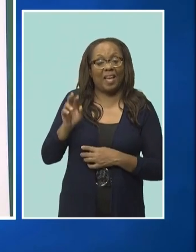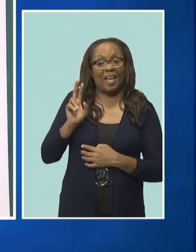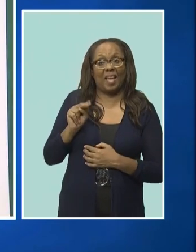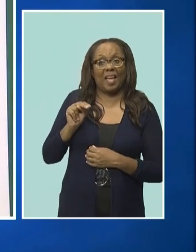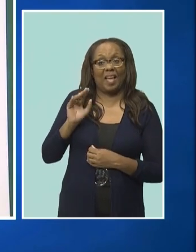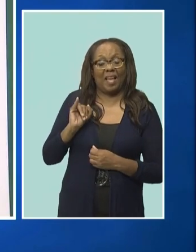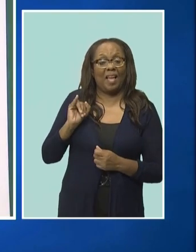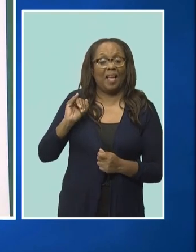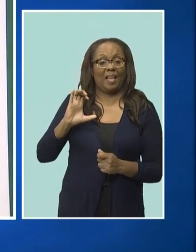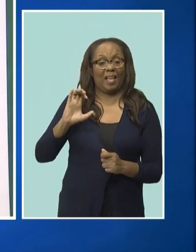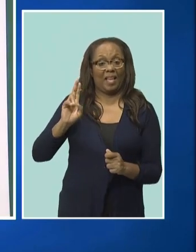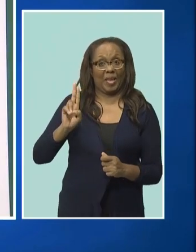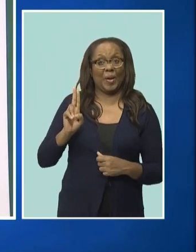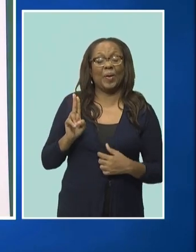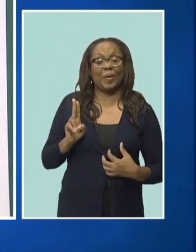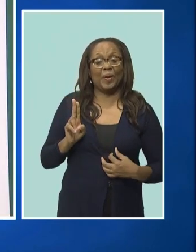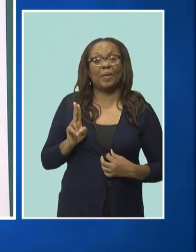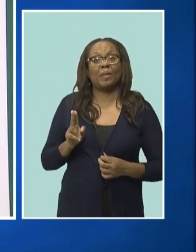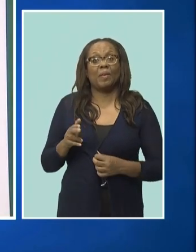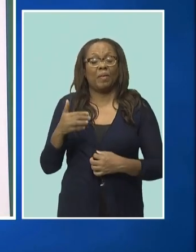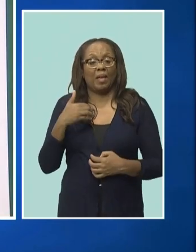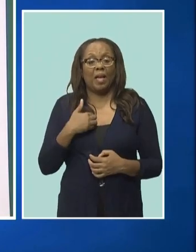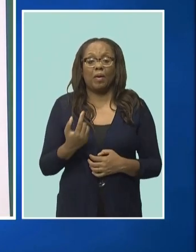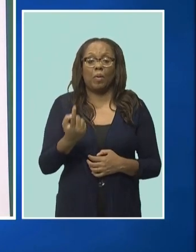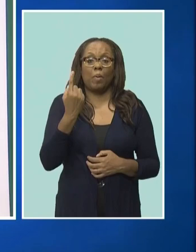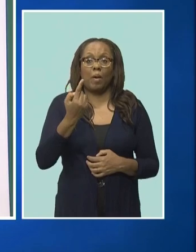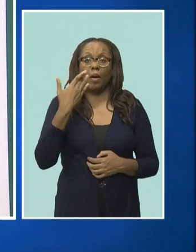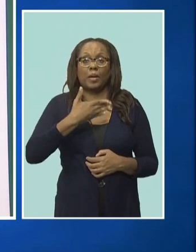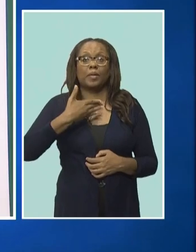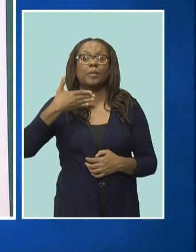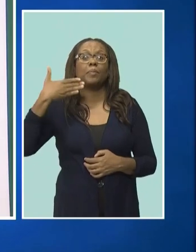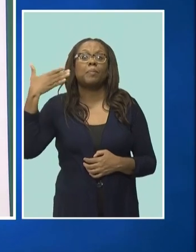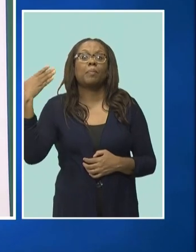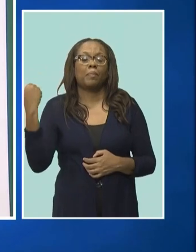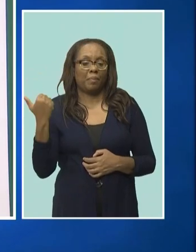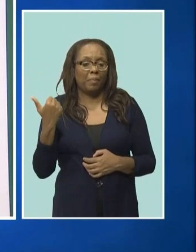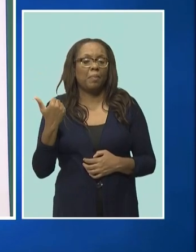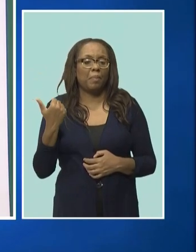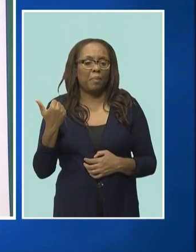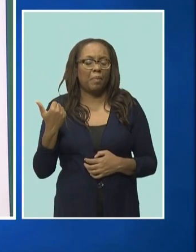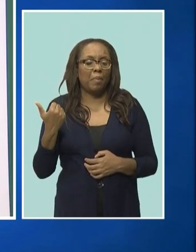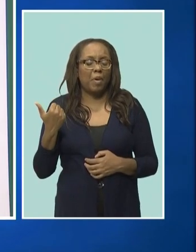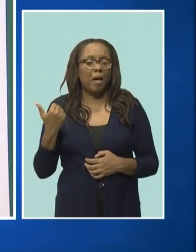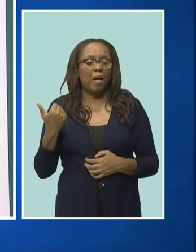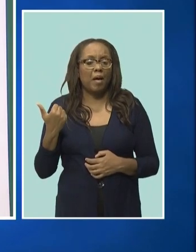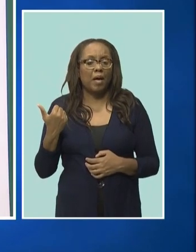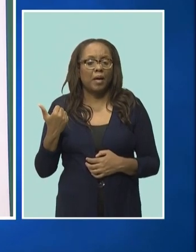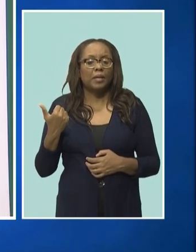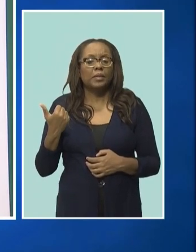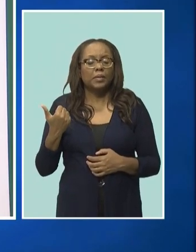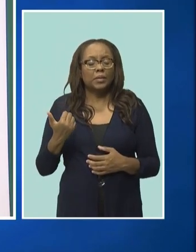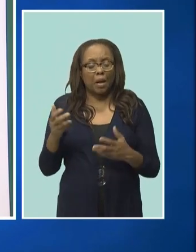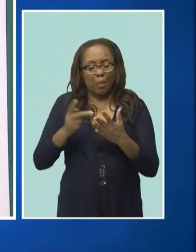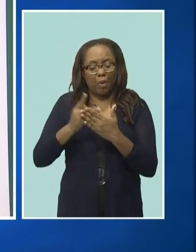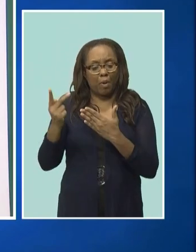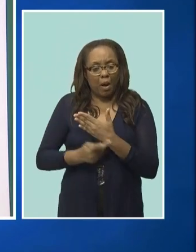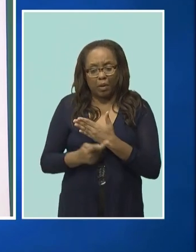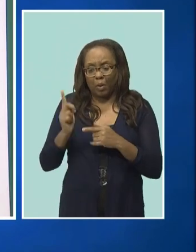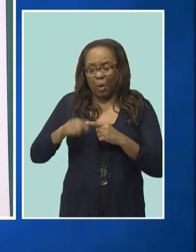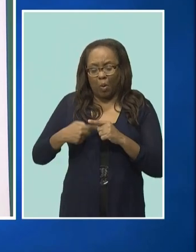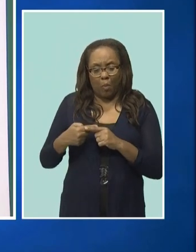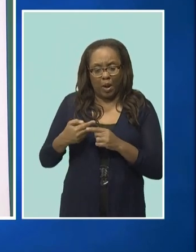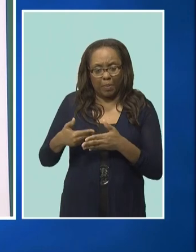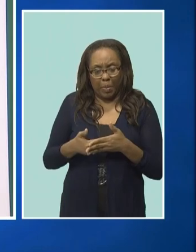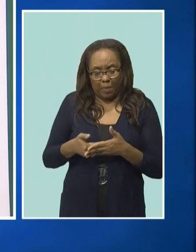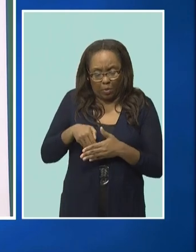Elizabeth Hospital, we have one of the best survival rates in the entire Caribbean. And I think that is something that